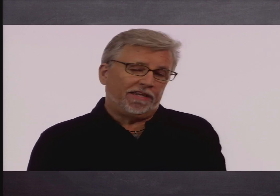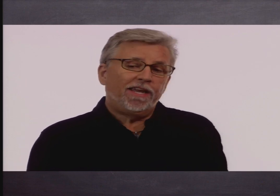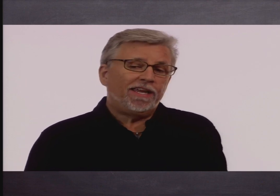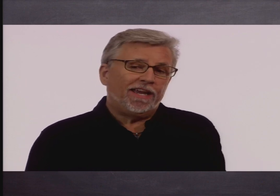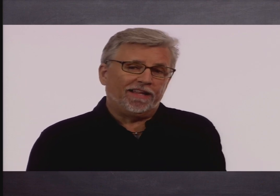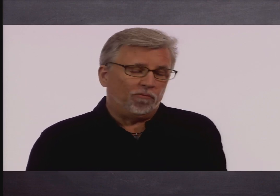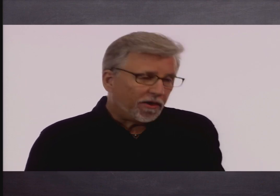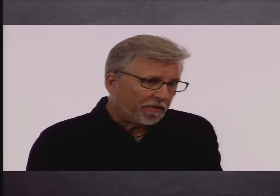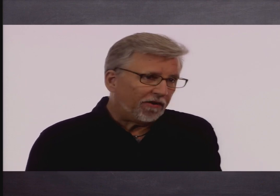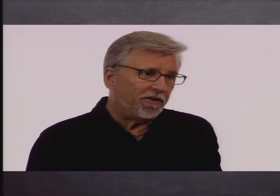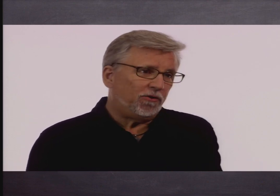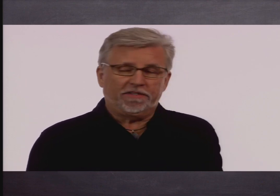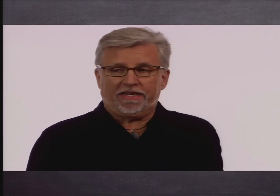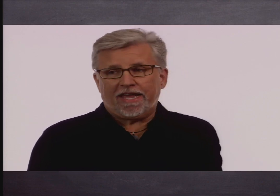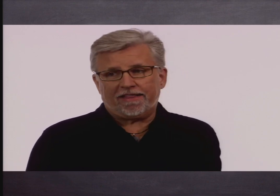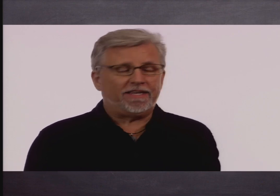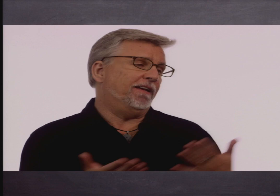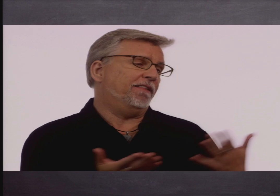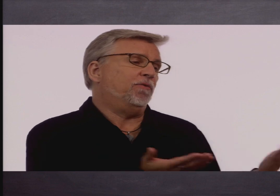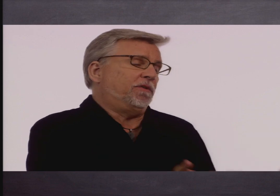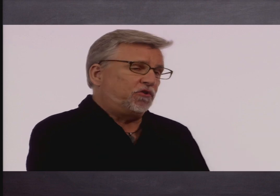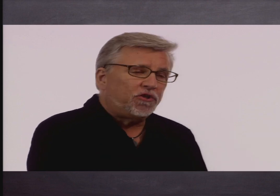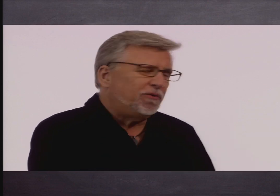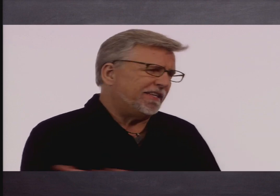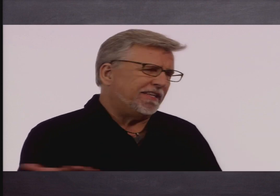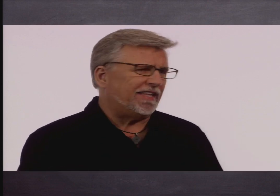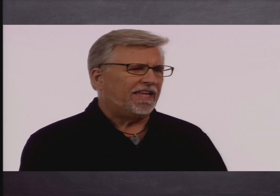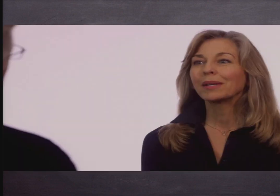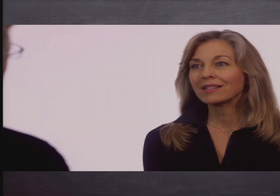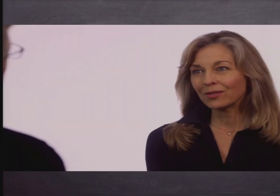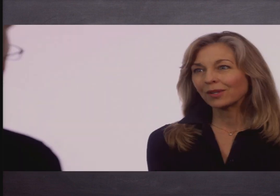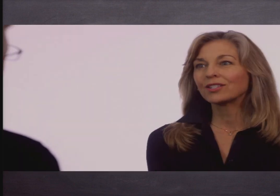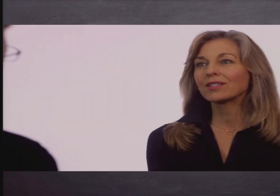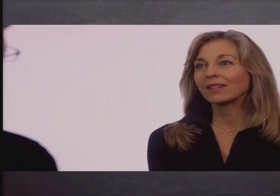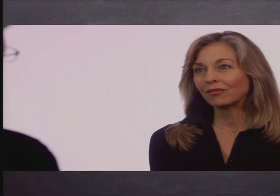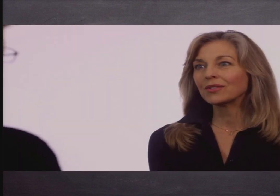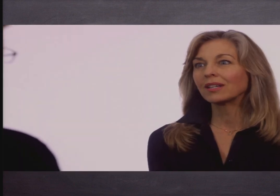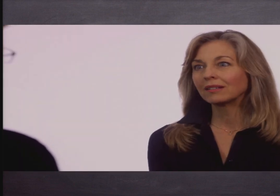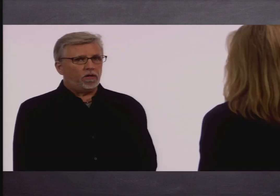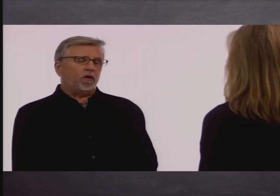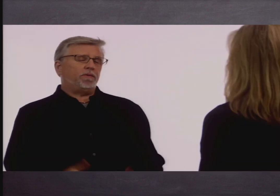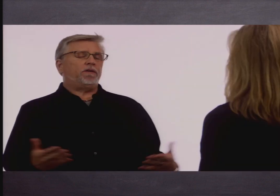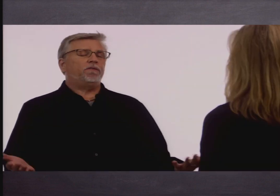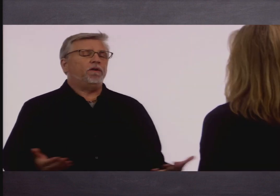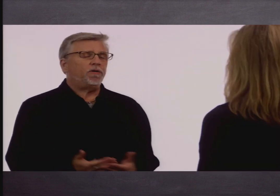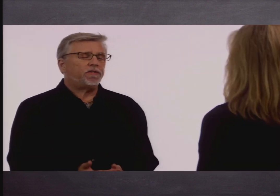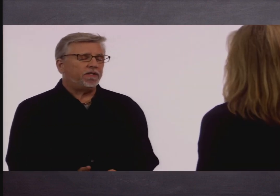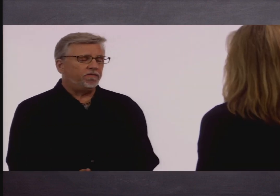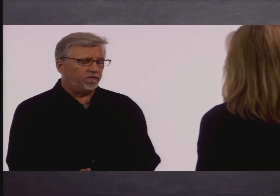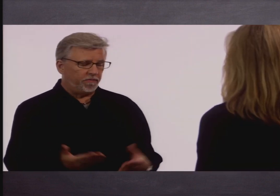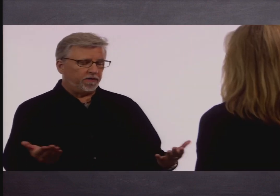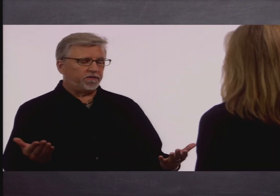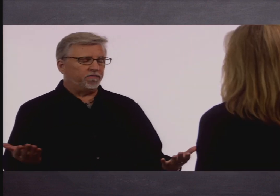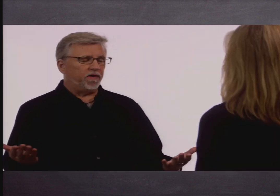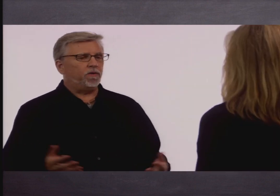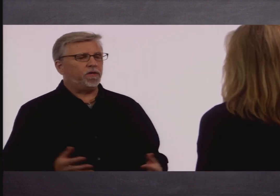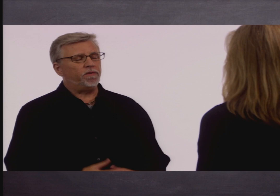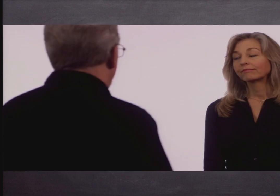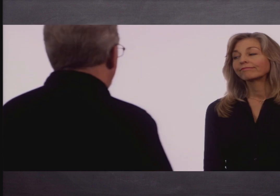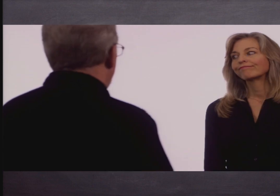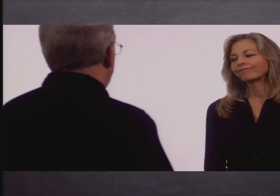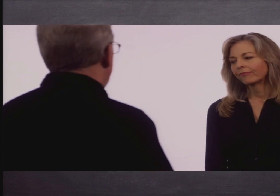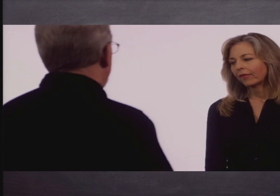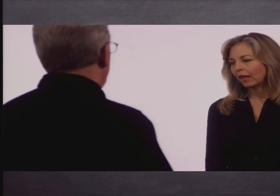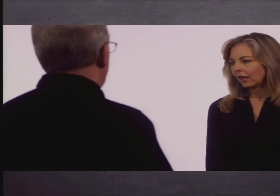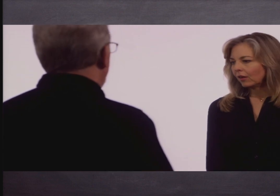give him that because he had, like, one parent who was a Catholic, another who was a Jew. You mean because it's religiously confusing? No, because, you know, most kids barely survive one